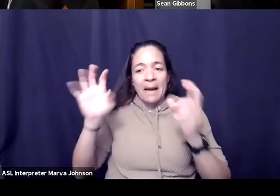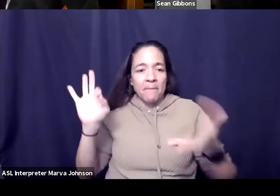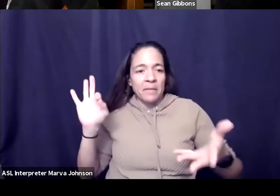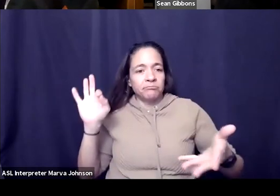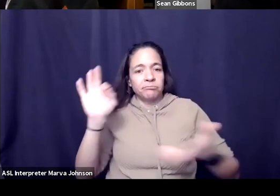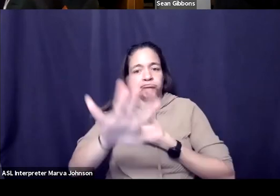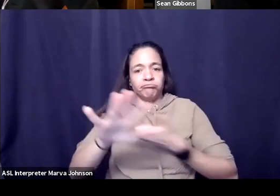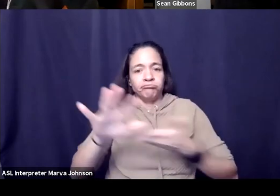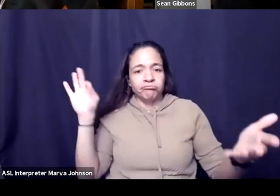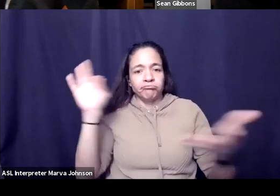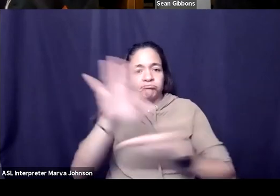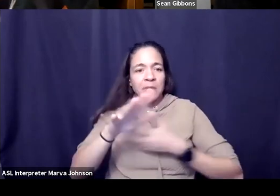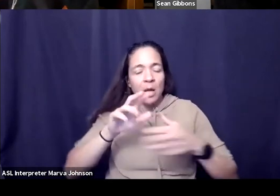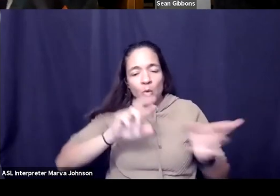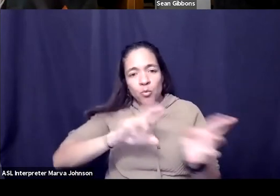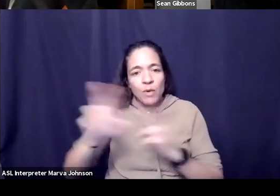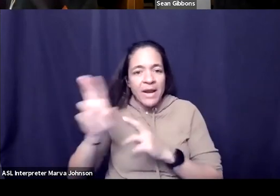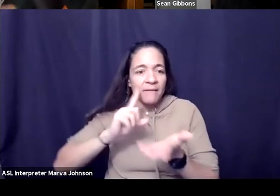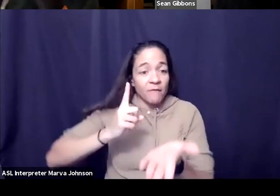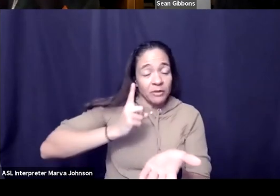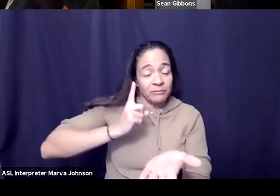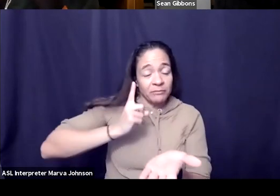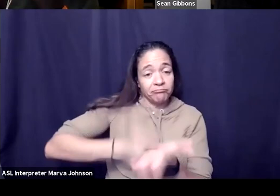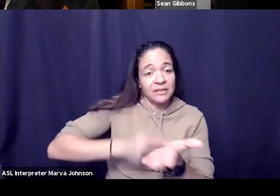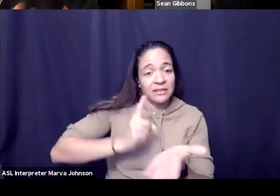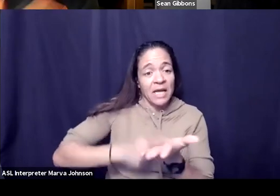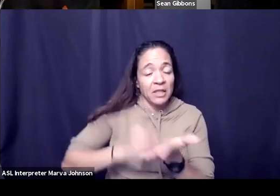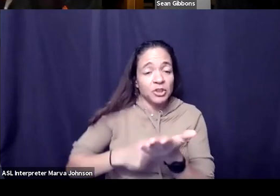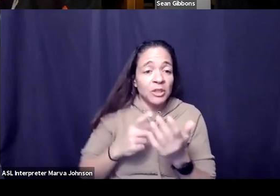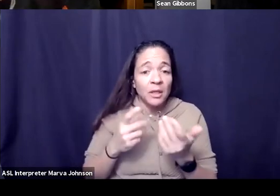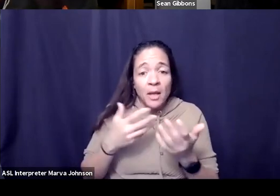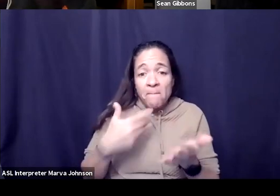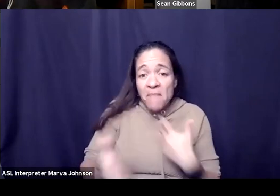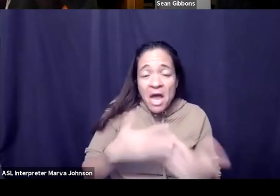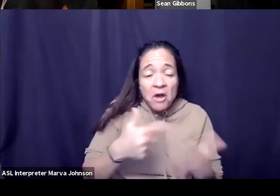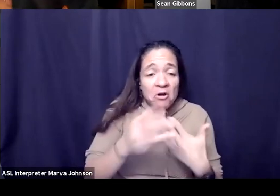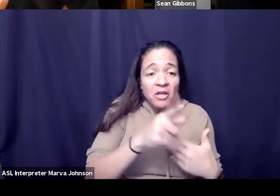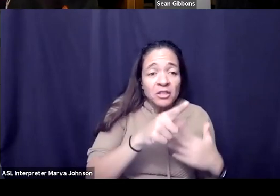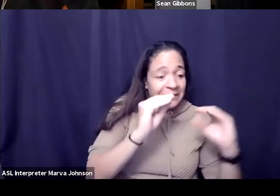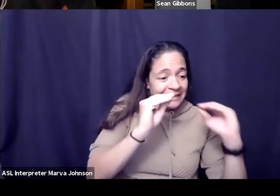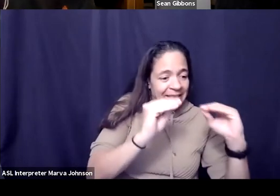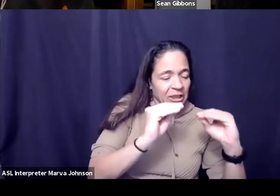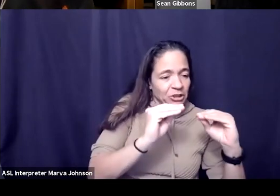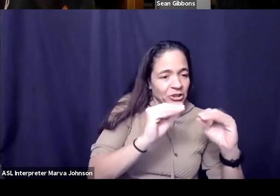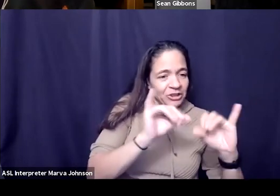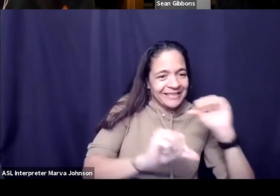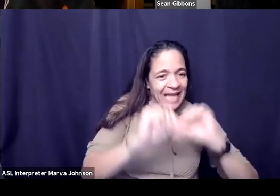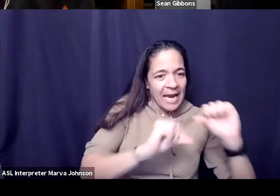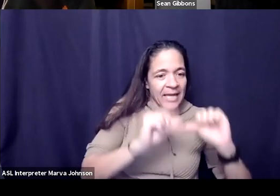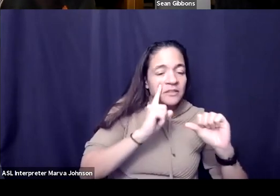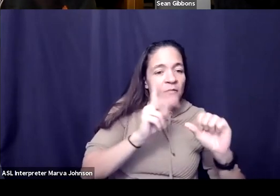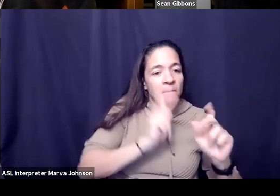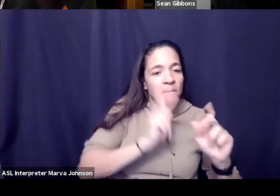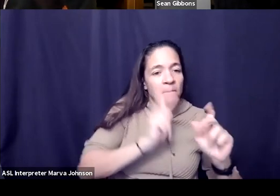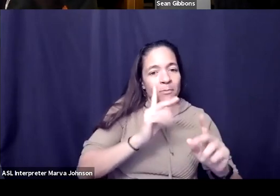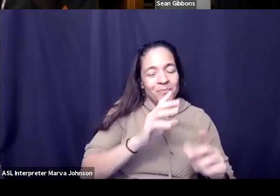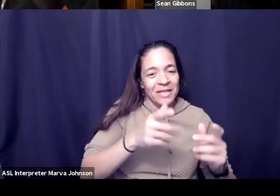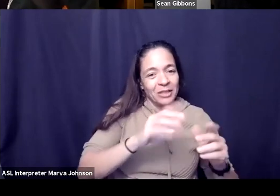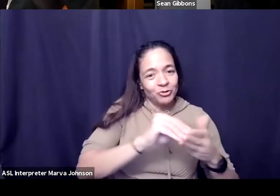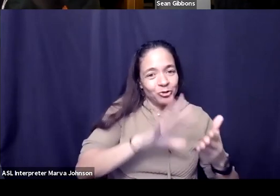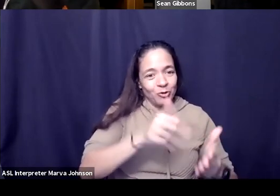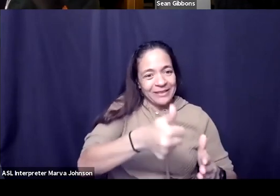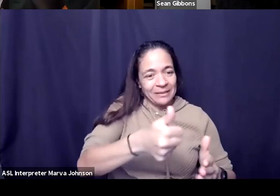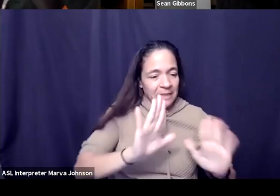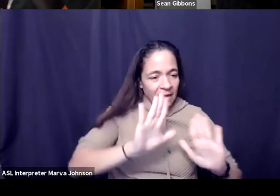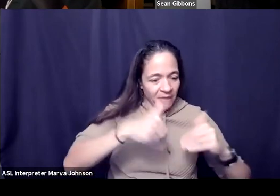discuss for the day that we really want to get into whether it's teaching science to introverts whether it's social justice in the classroom um whether